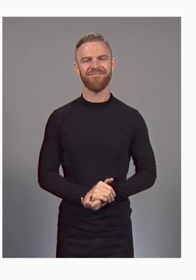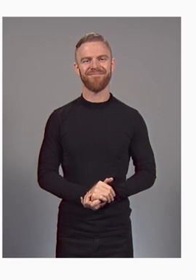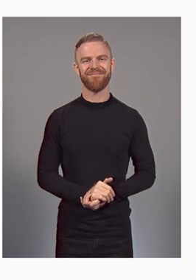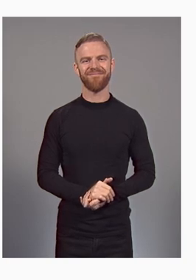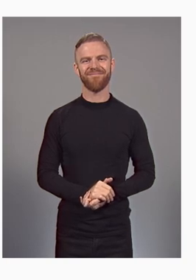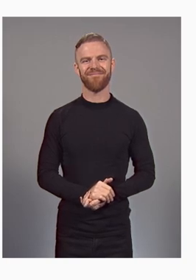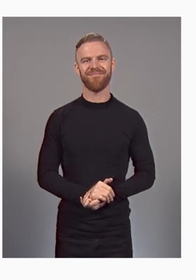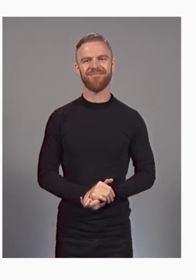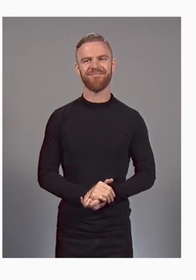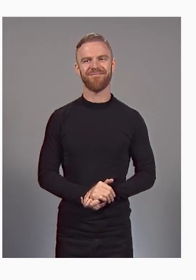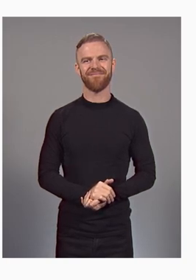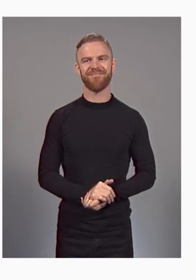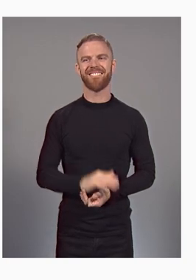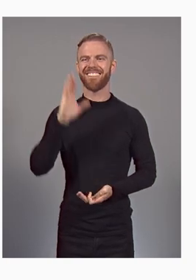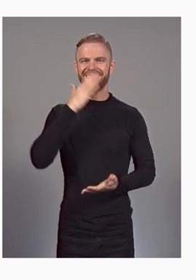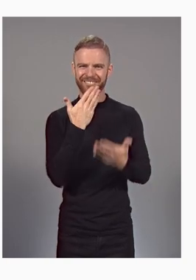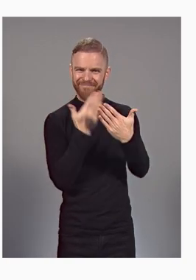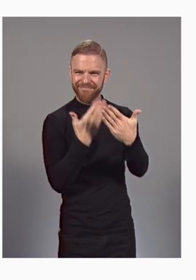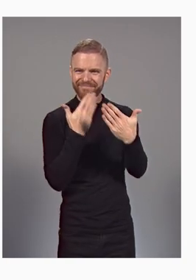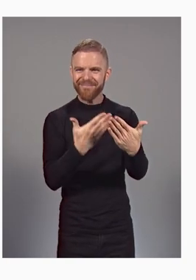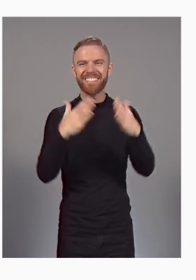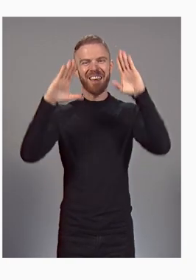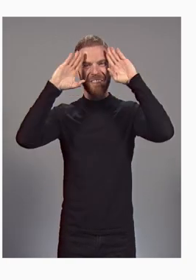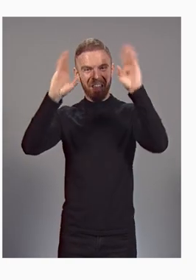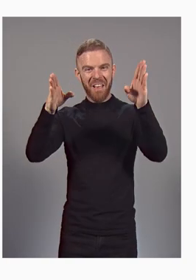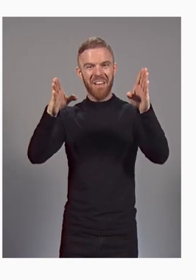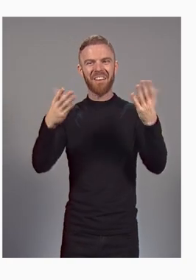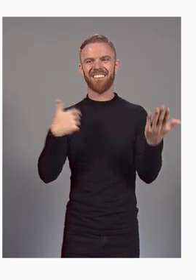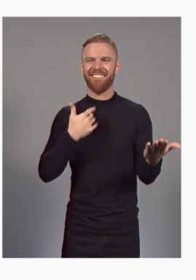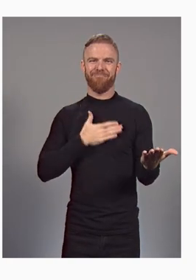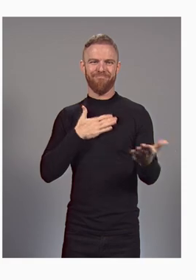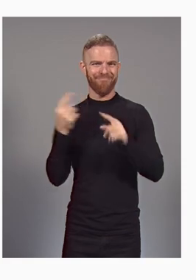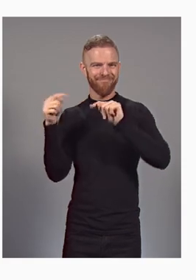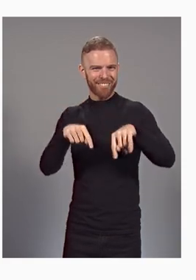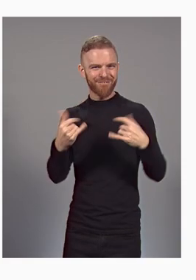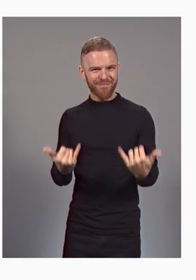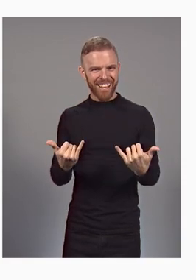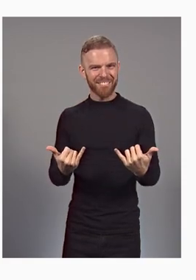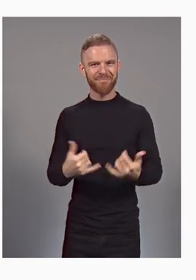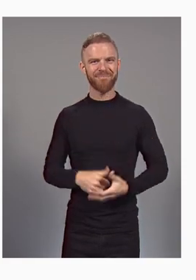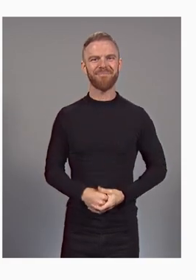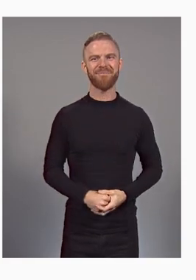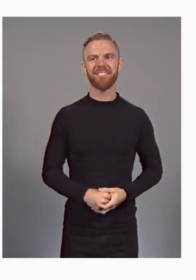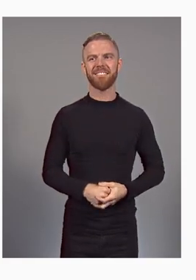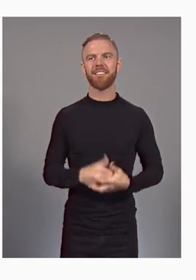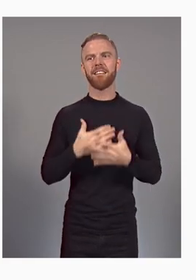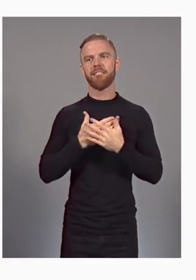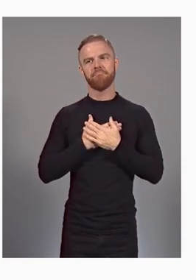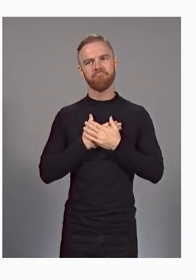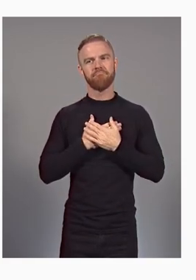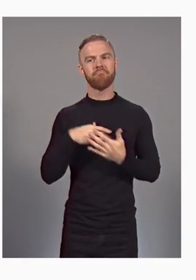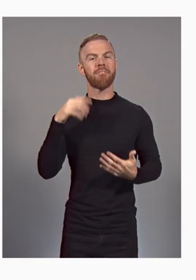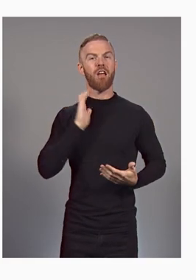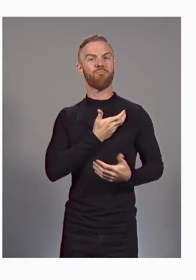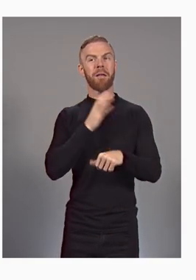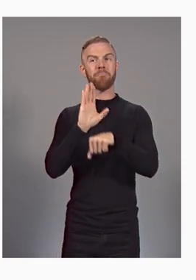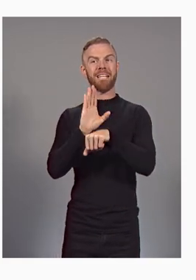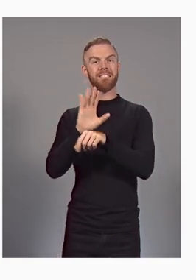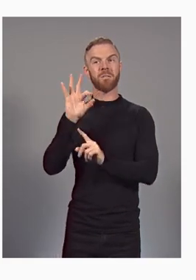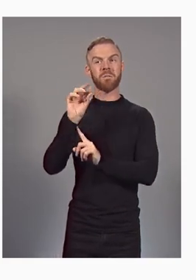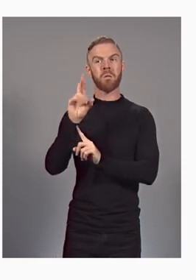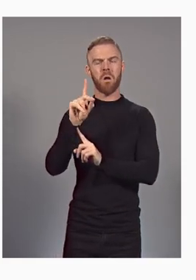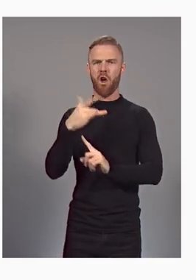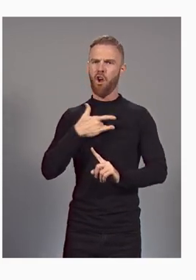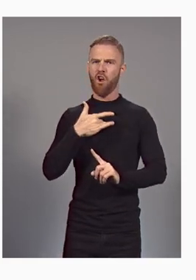Thanks, Thomas. And hi, everyone. It's so great to be with all of you. At the heart of our business at Ford is a